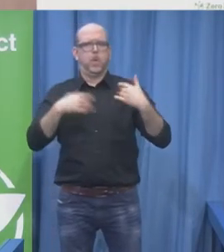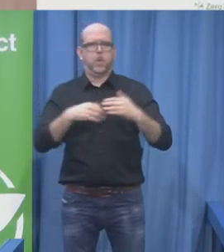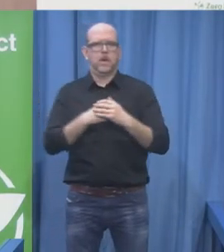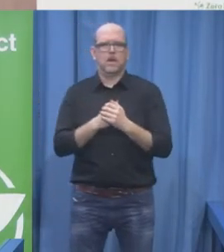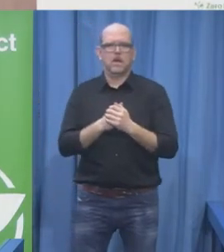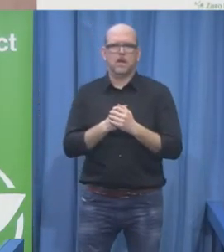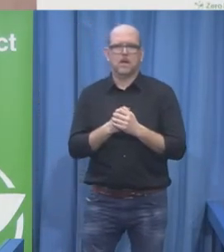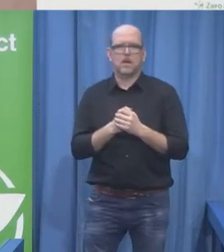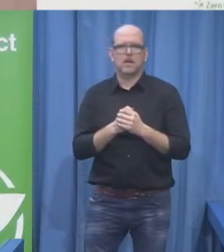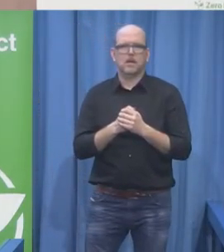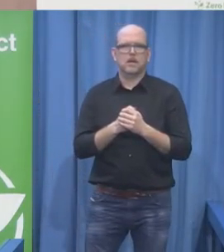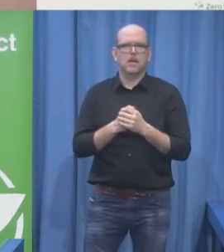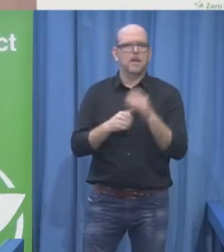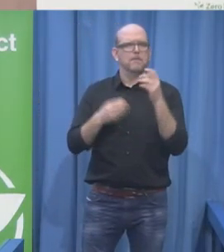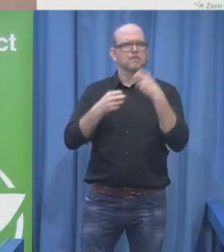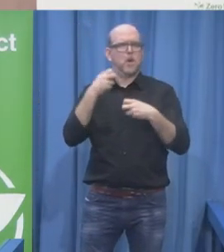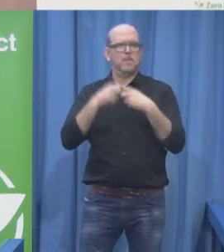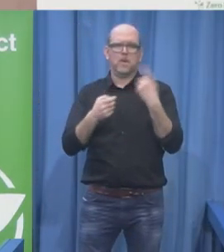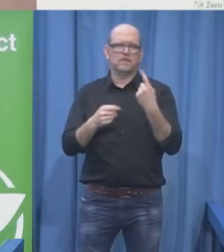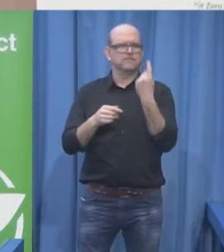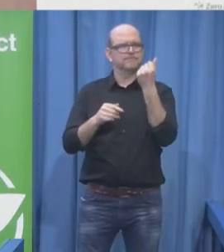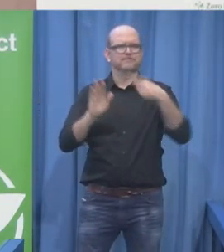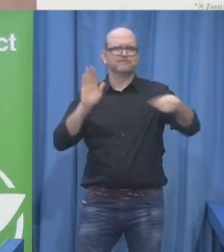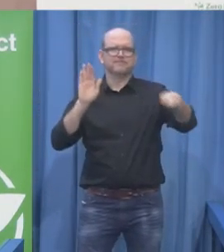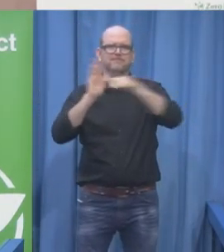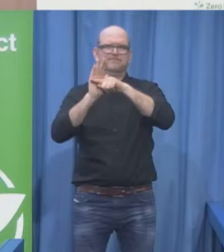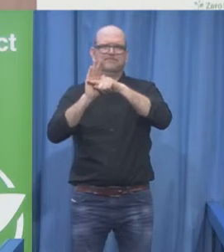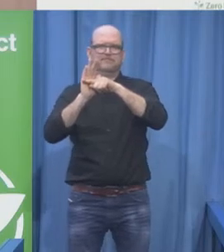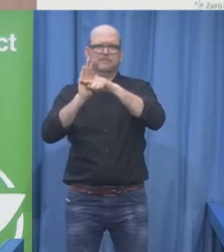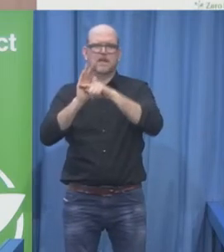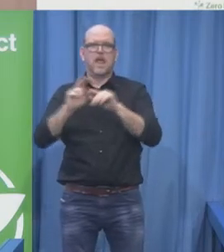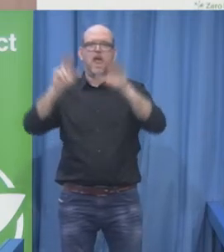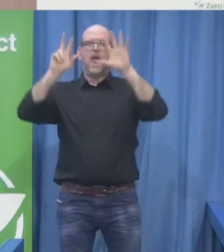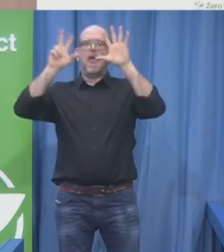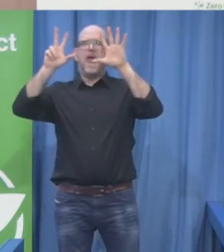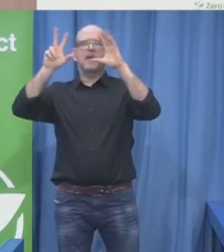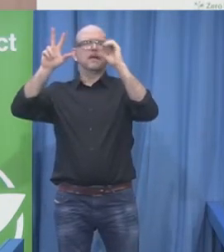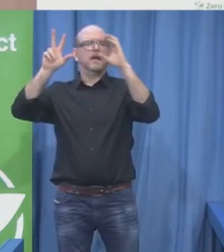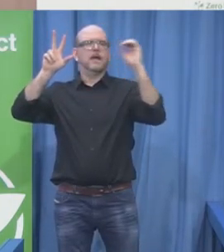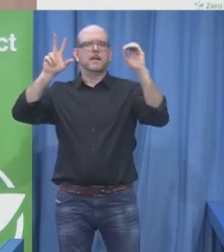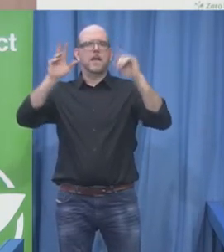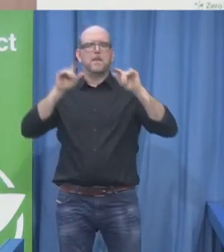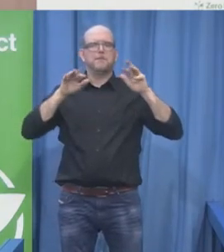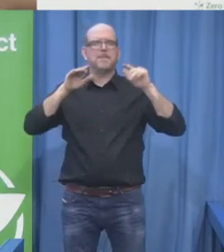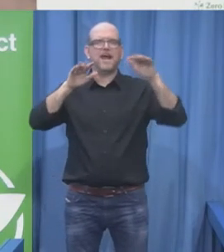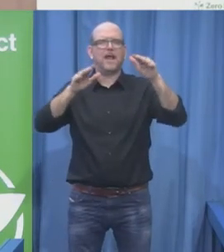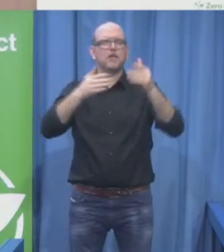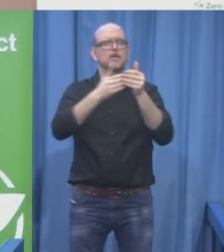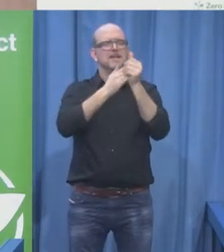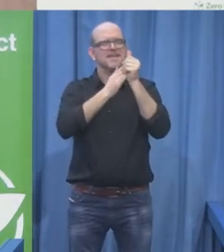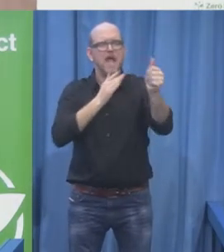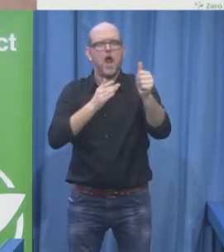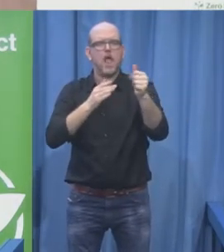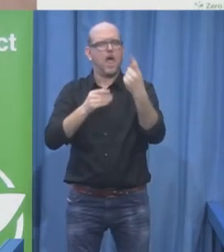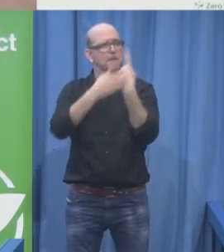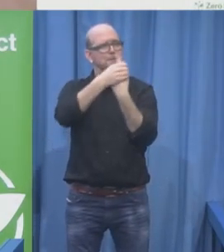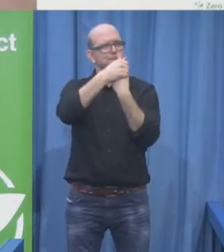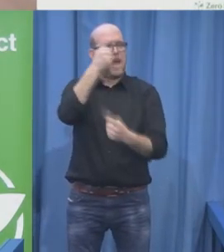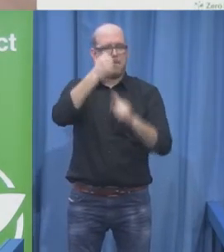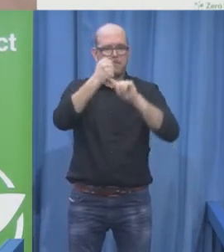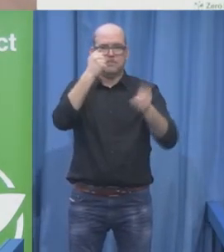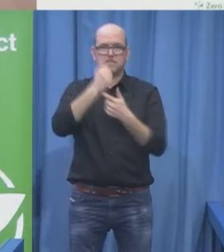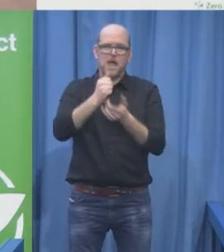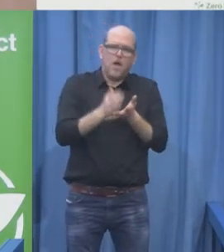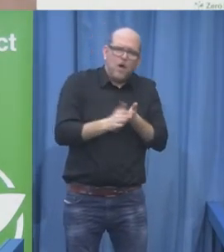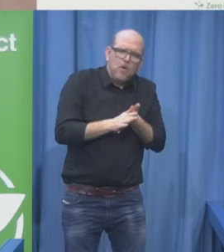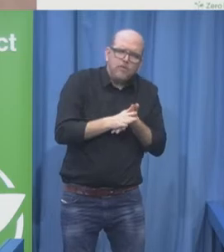per year. Income losses among adult caregivers, because, of course, if you don't